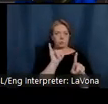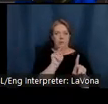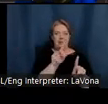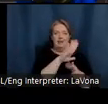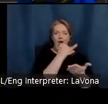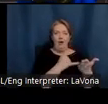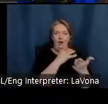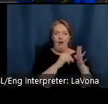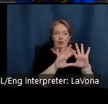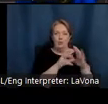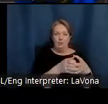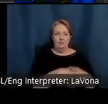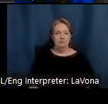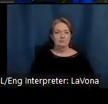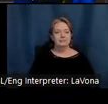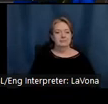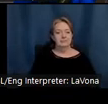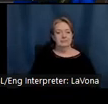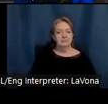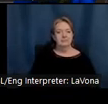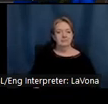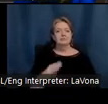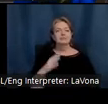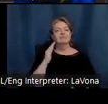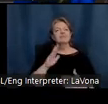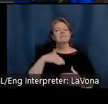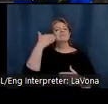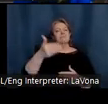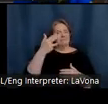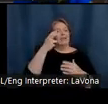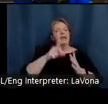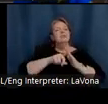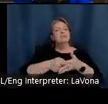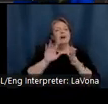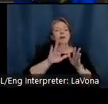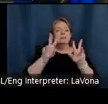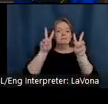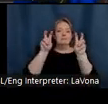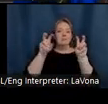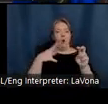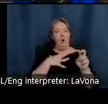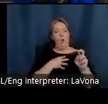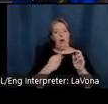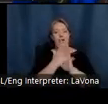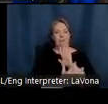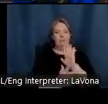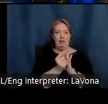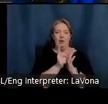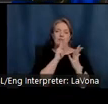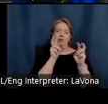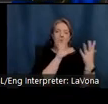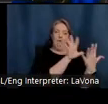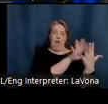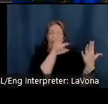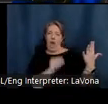Entering a so-called white period that roughly simulated Monet's Impressionism, his paintings